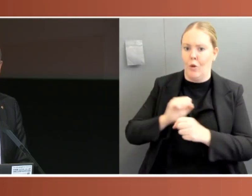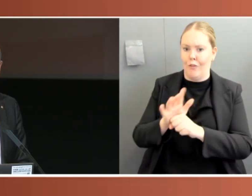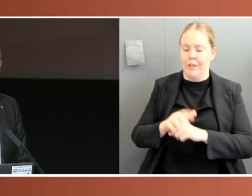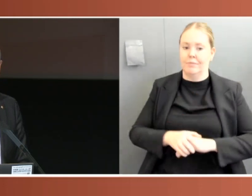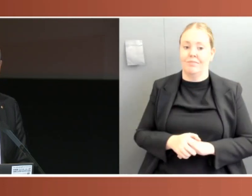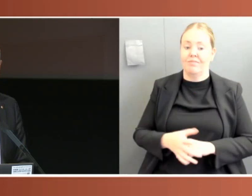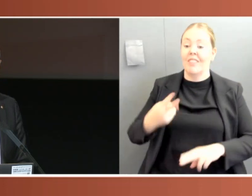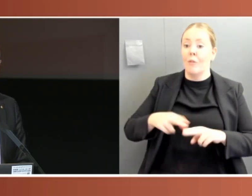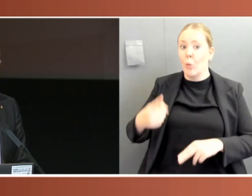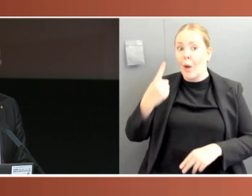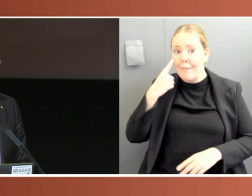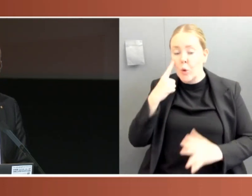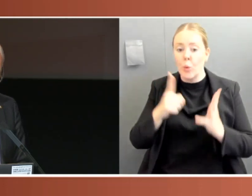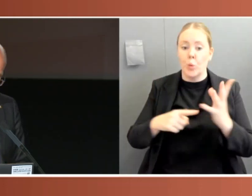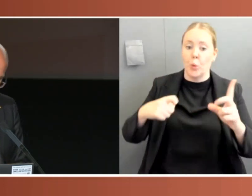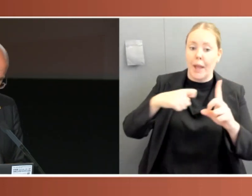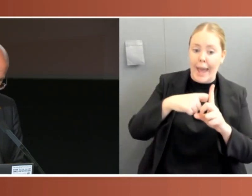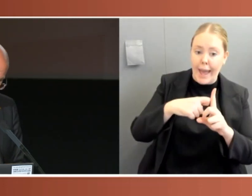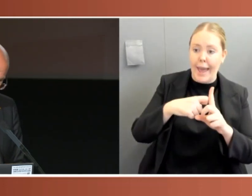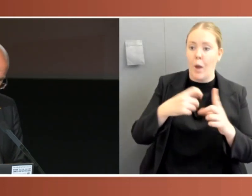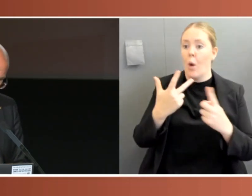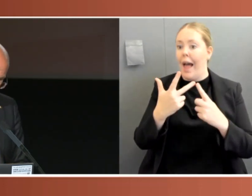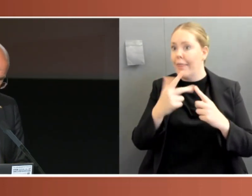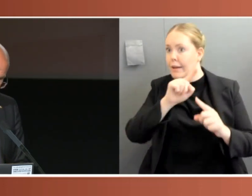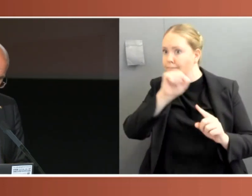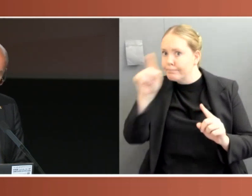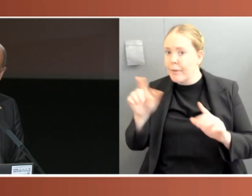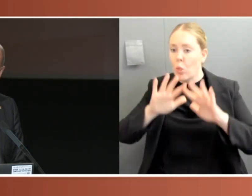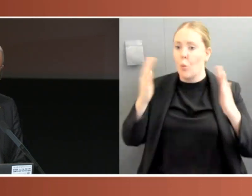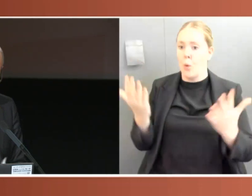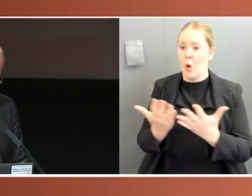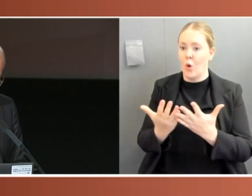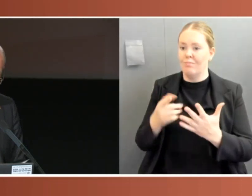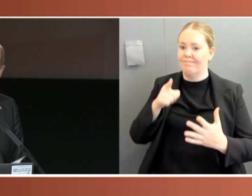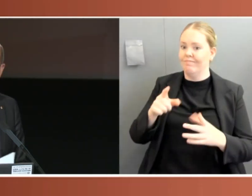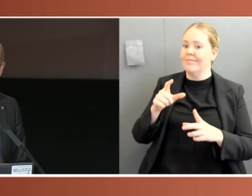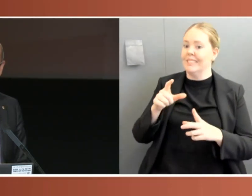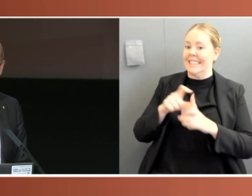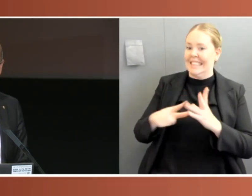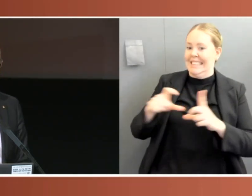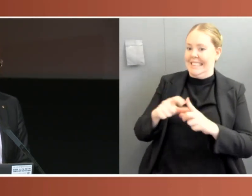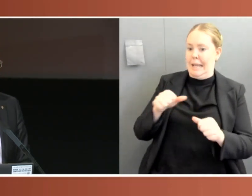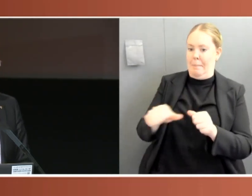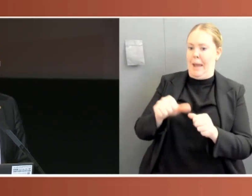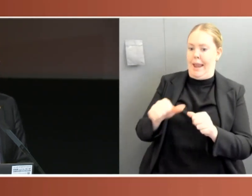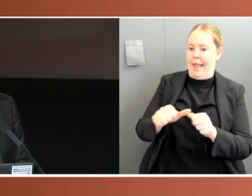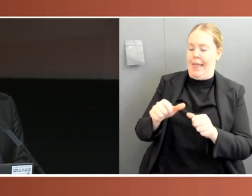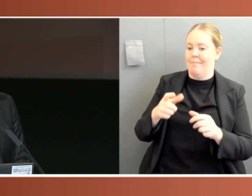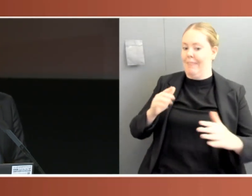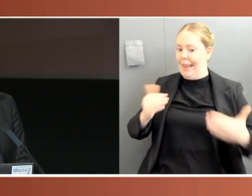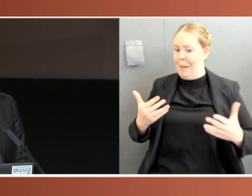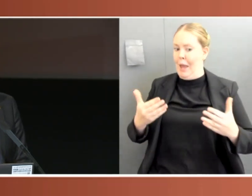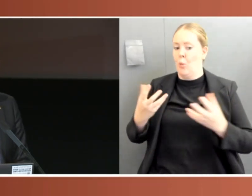other parliaments did so and we have some ground to make up. So we're hopeful, perhaps optimistic, perhaps naive, about the